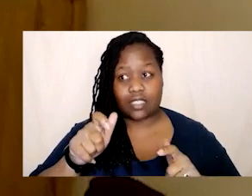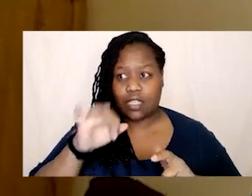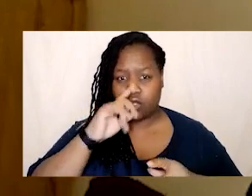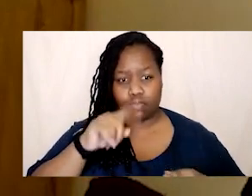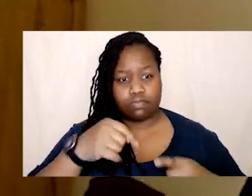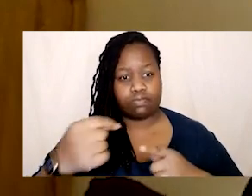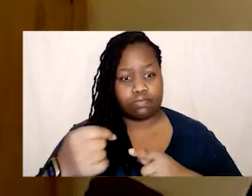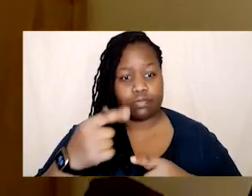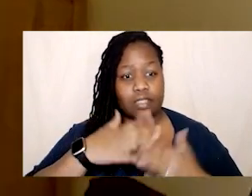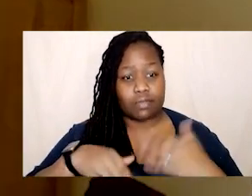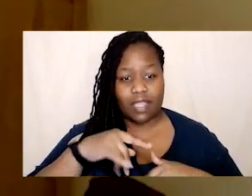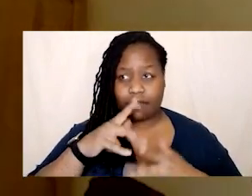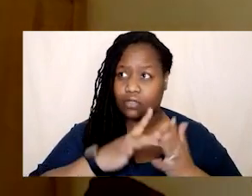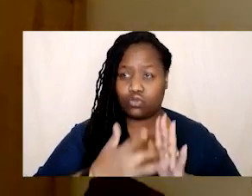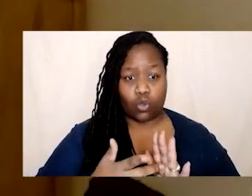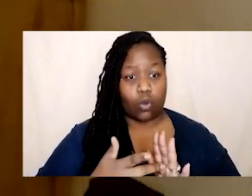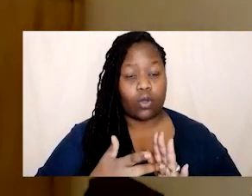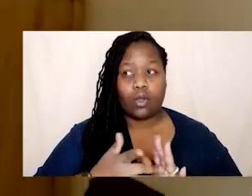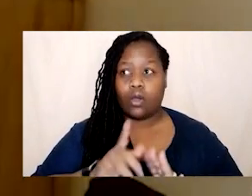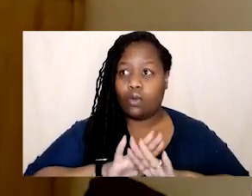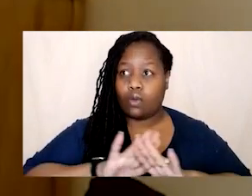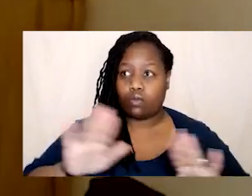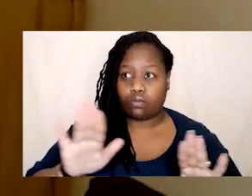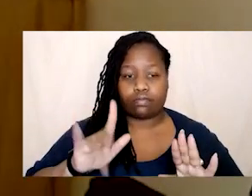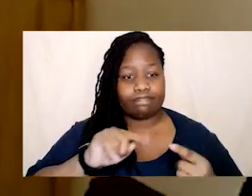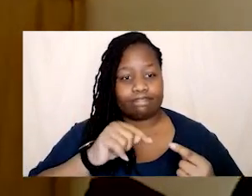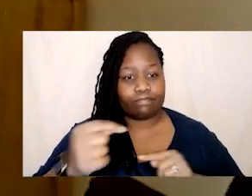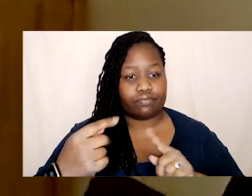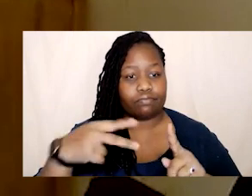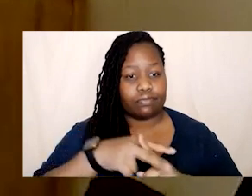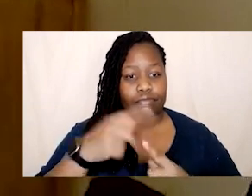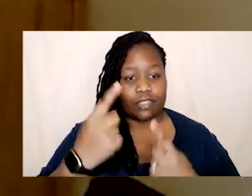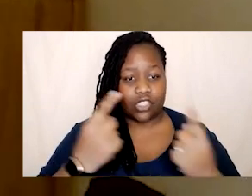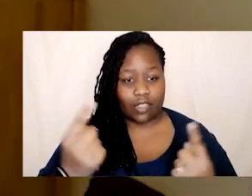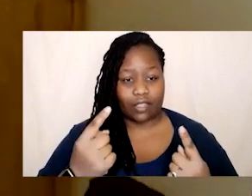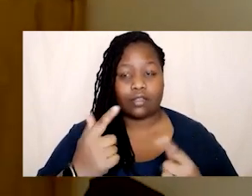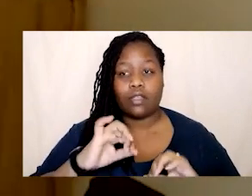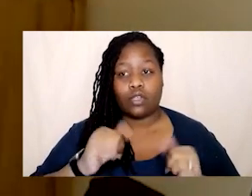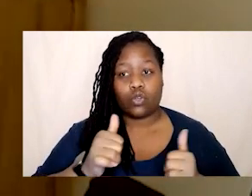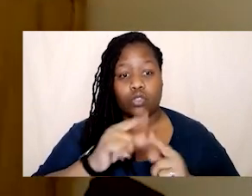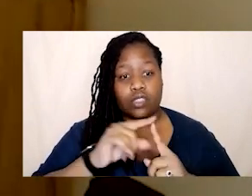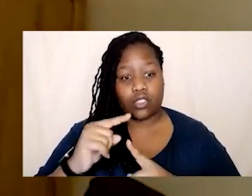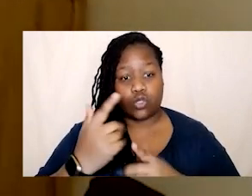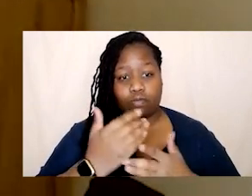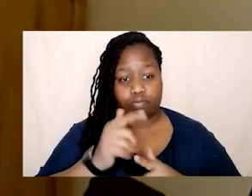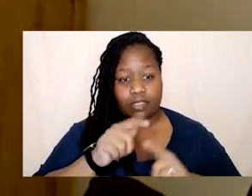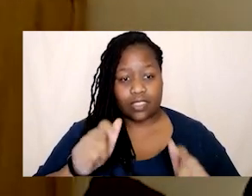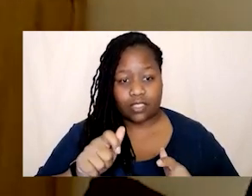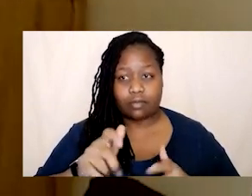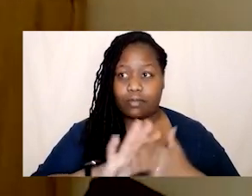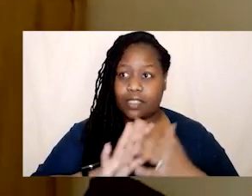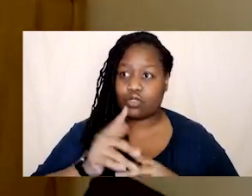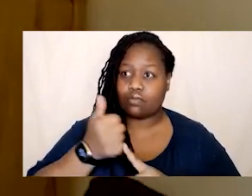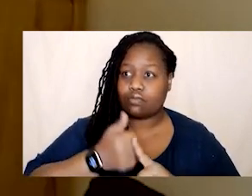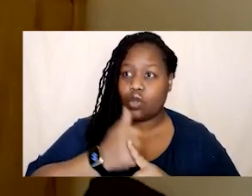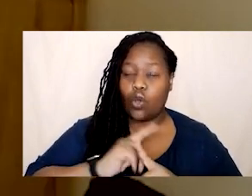show without question that we will do no harm to others good digital citizenship is about doing your part to respect and champion the human rights of